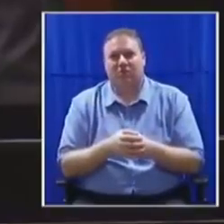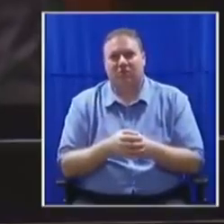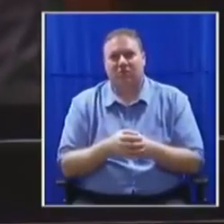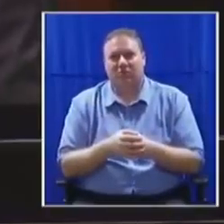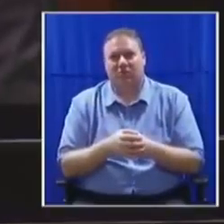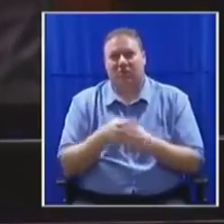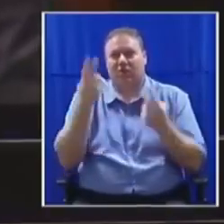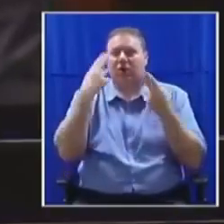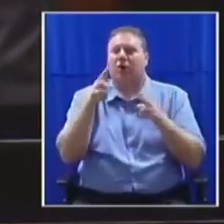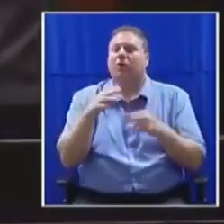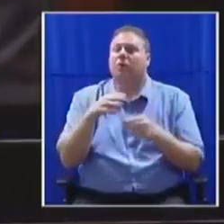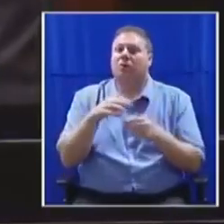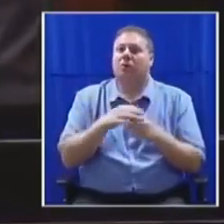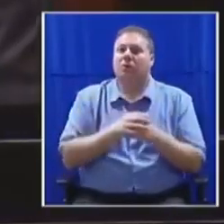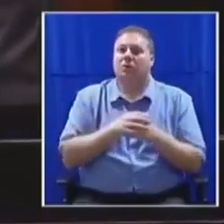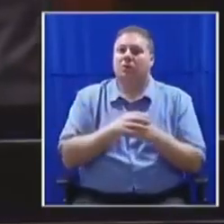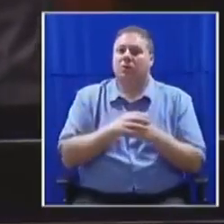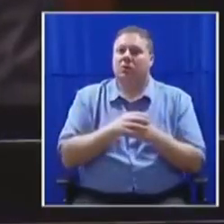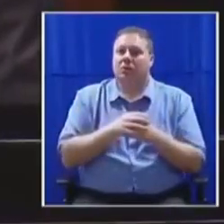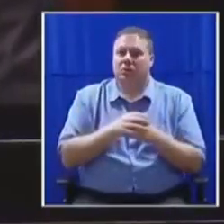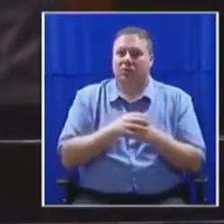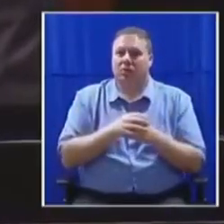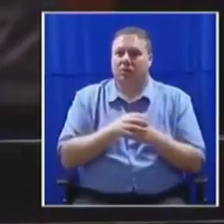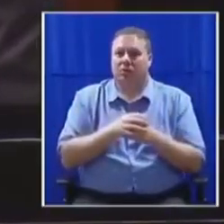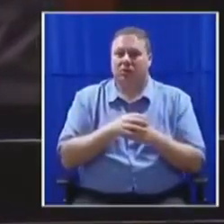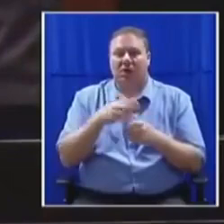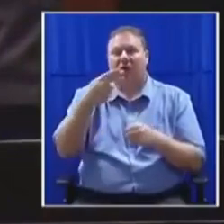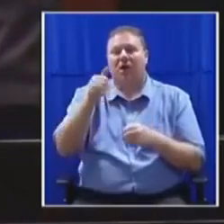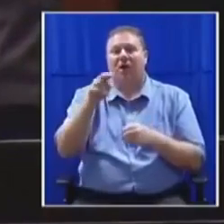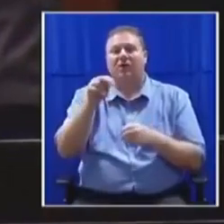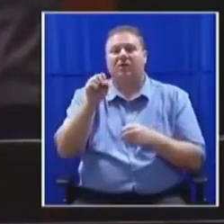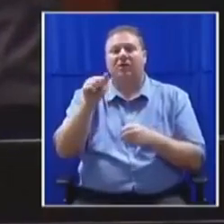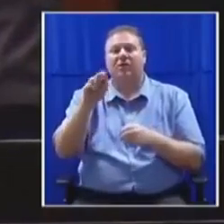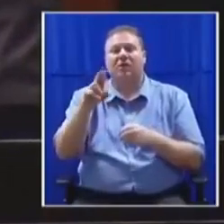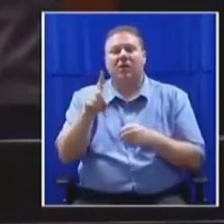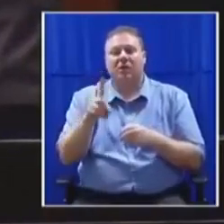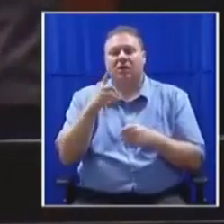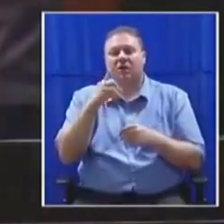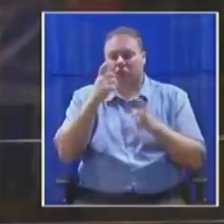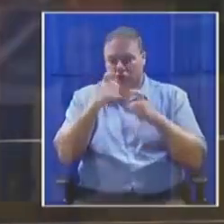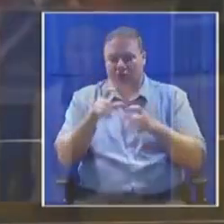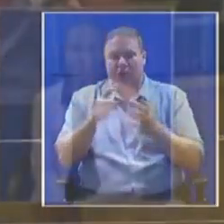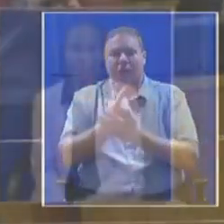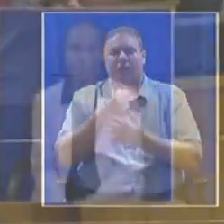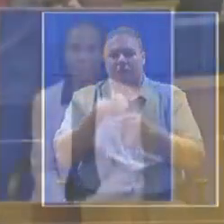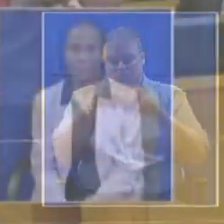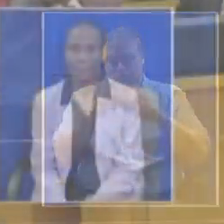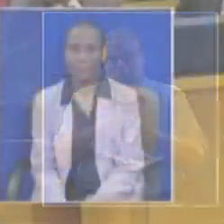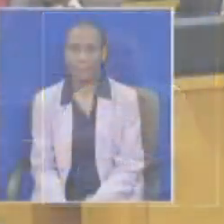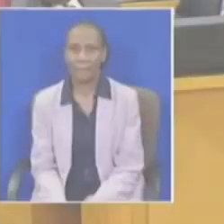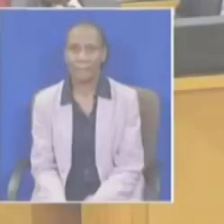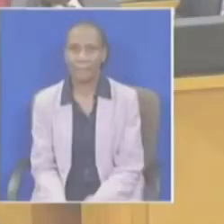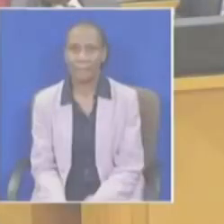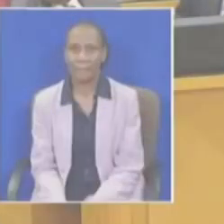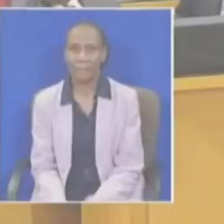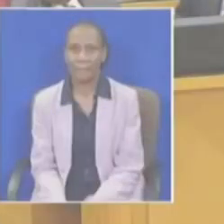honorable ntozi of course we will go we'll go to answer check what has happened and take appropriate measures thank you very much